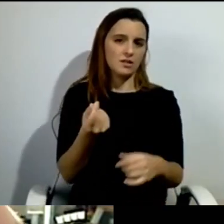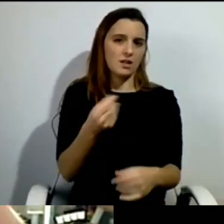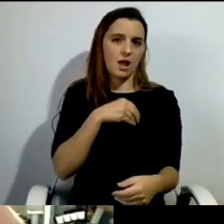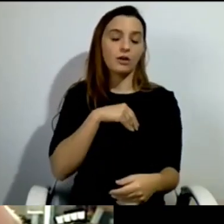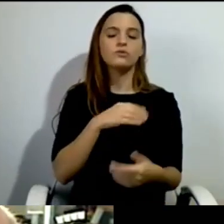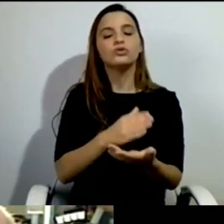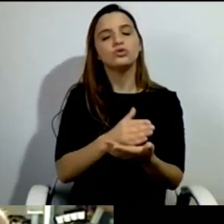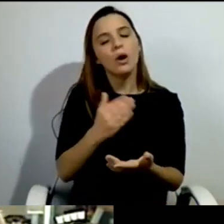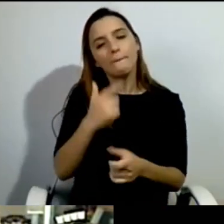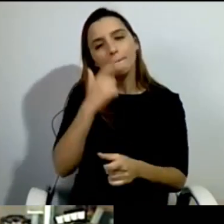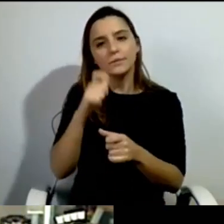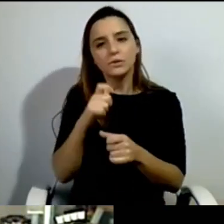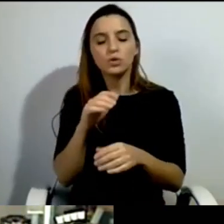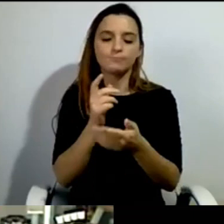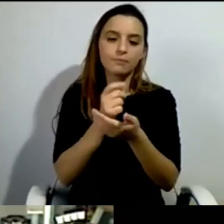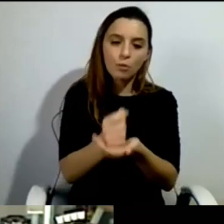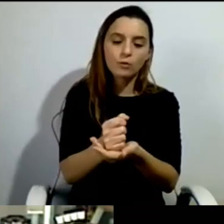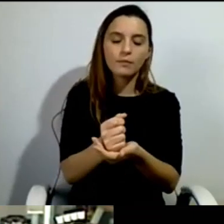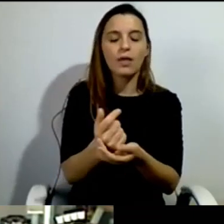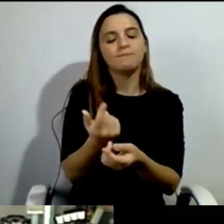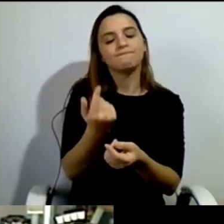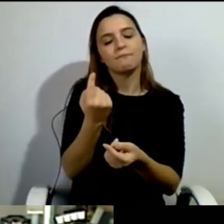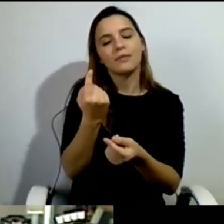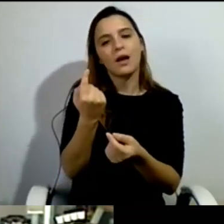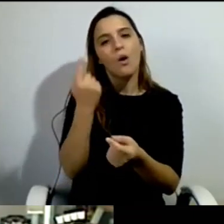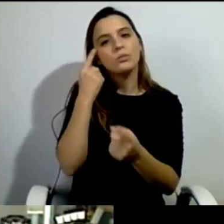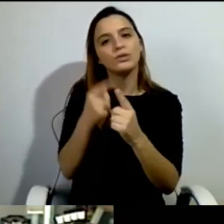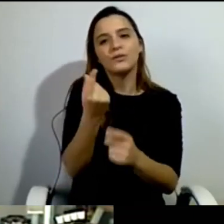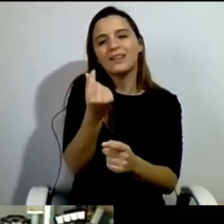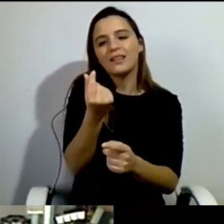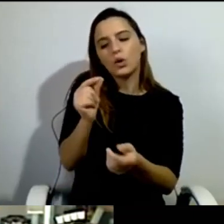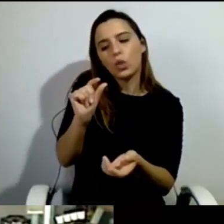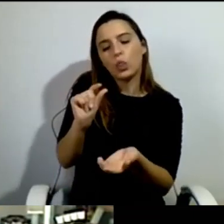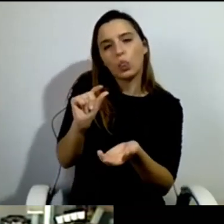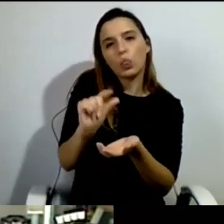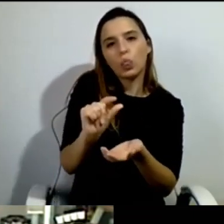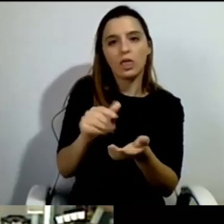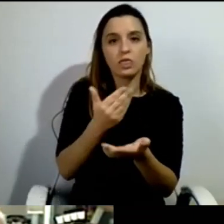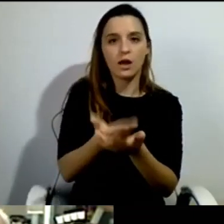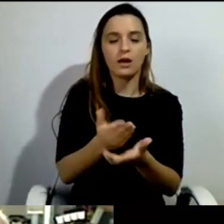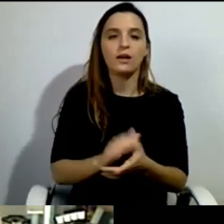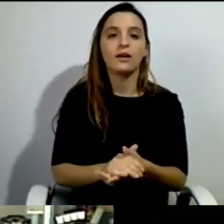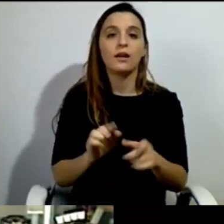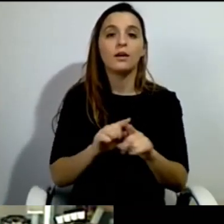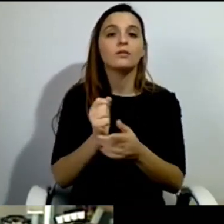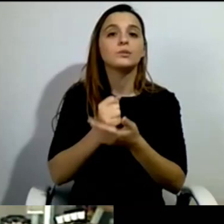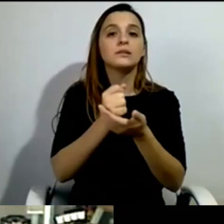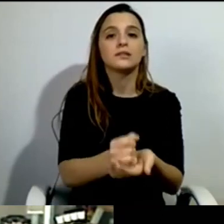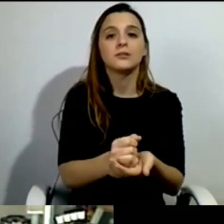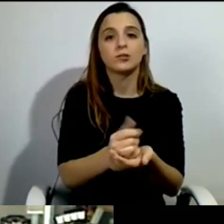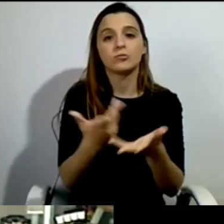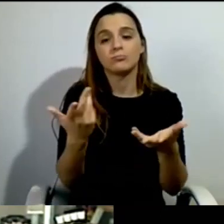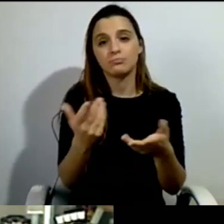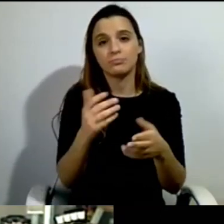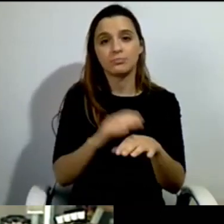impotence allowance was measured out by several criteria which you had to fulfill,